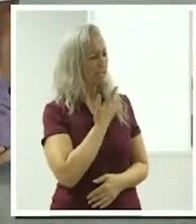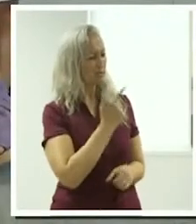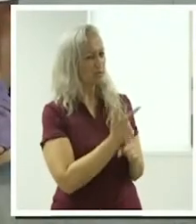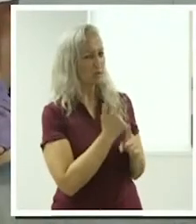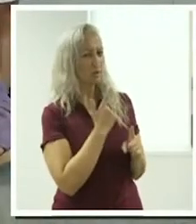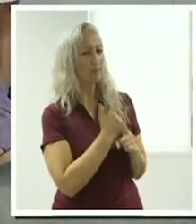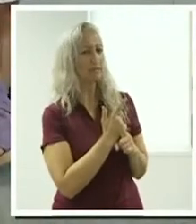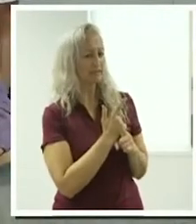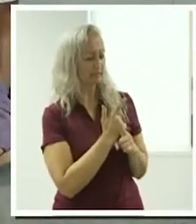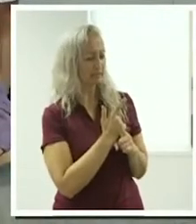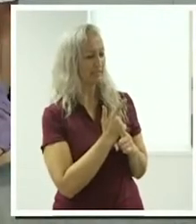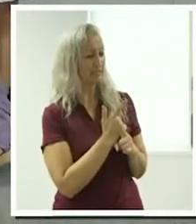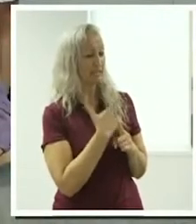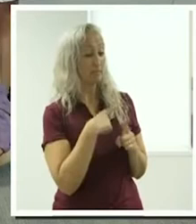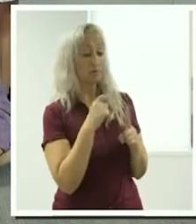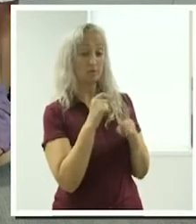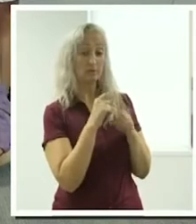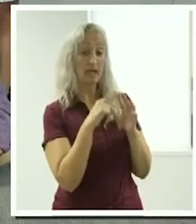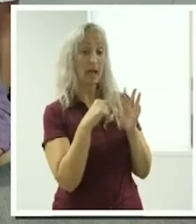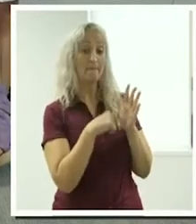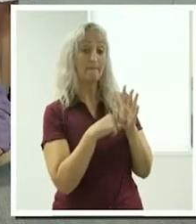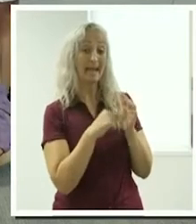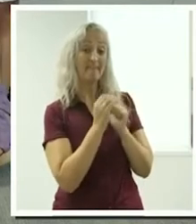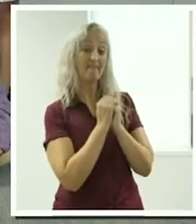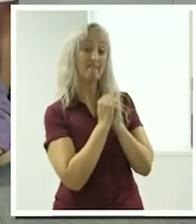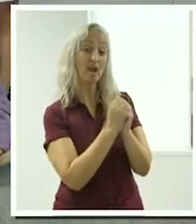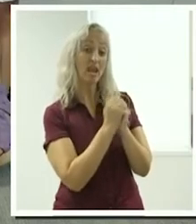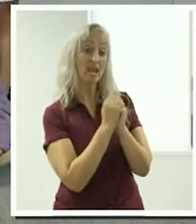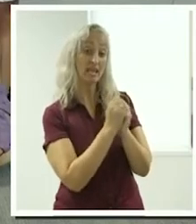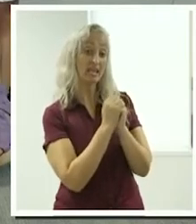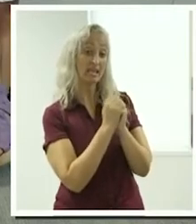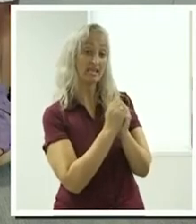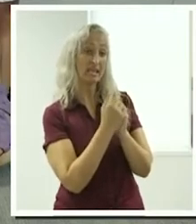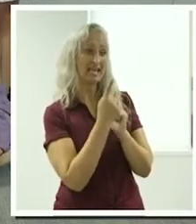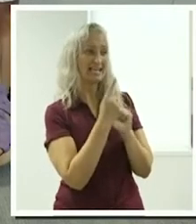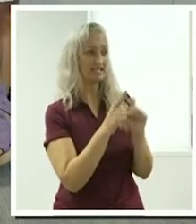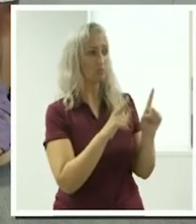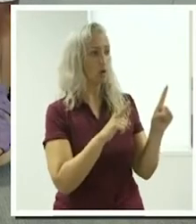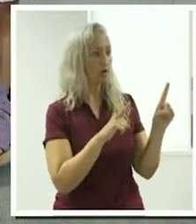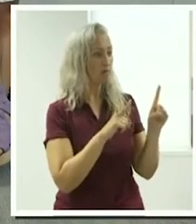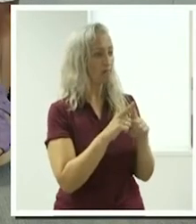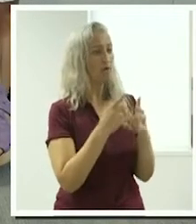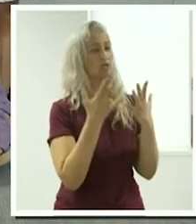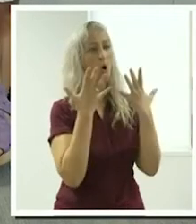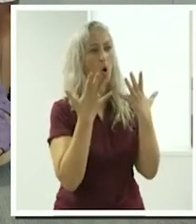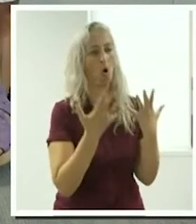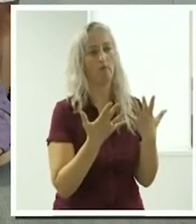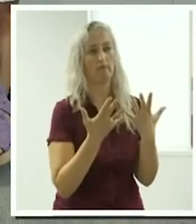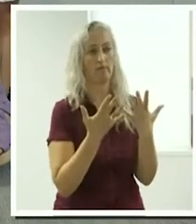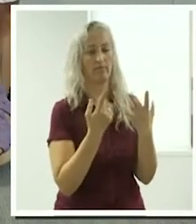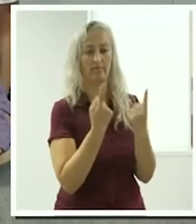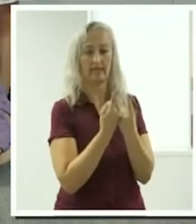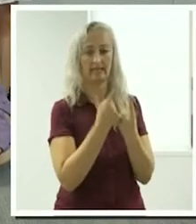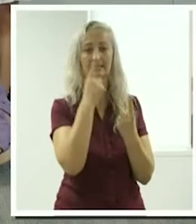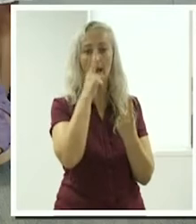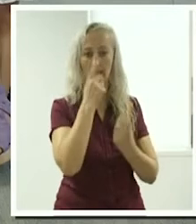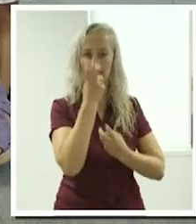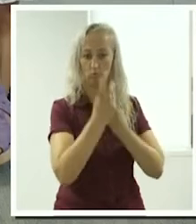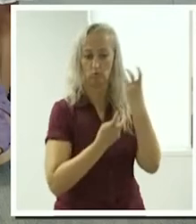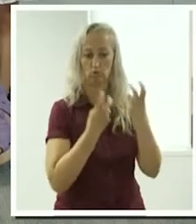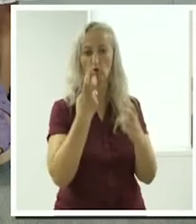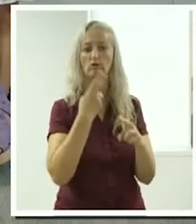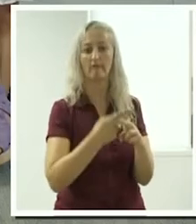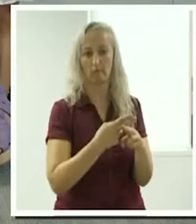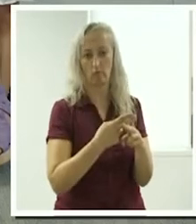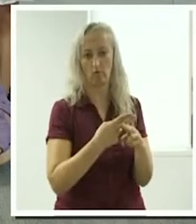pet friendly is one of the most frequently searched characteristics on the website. So,